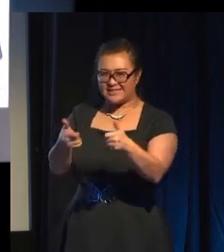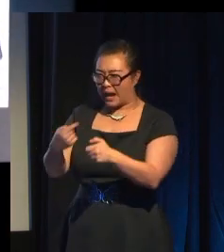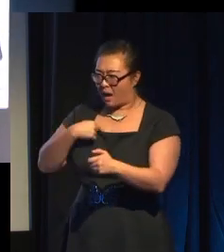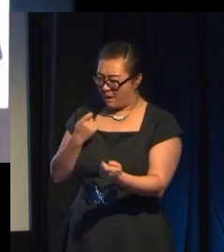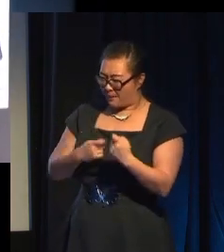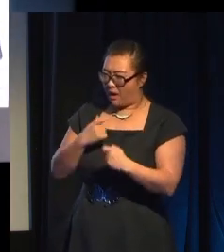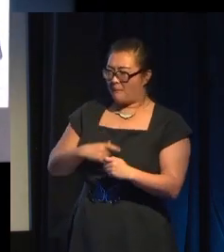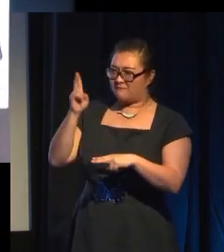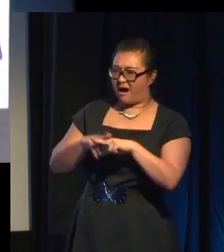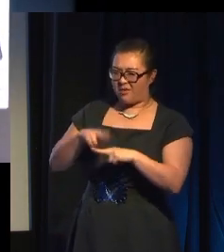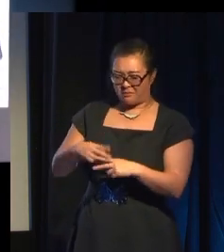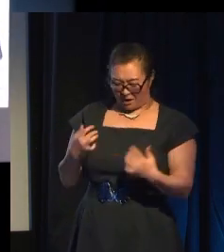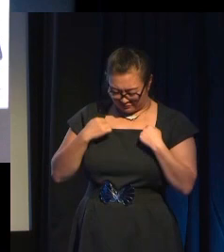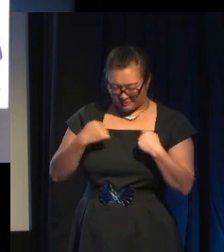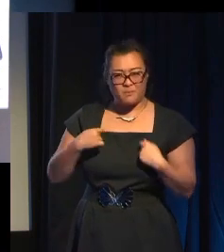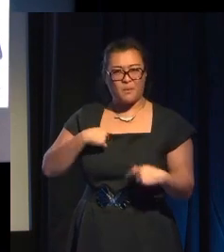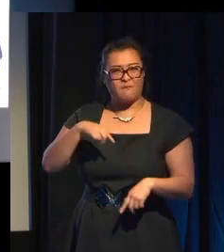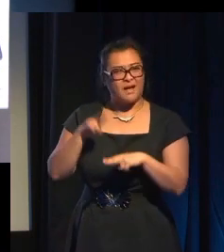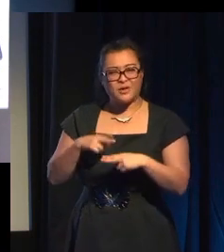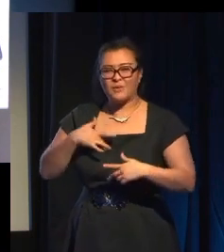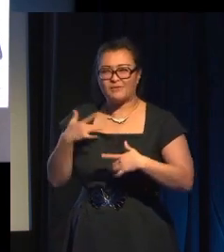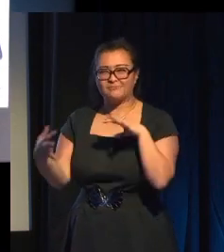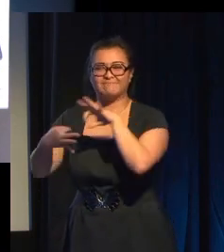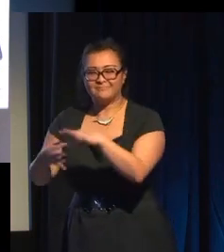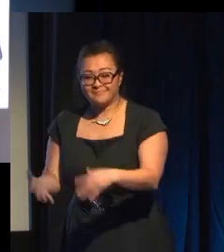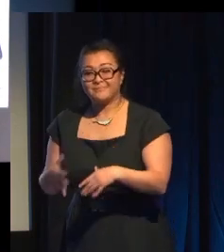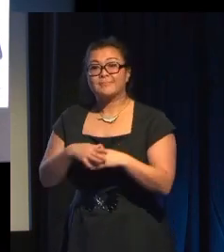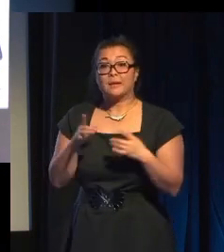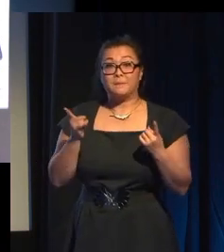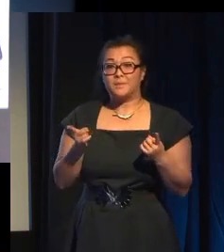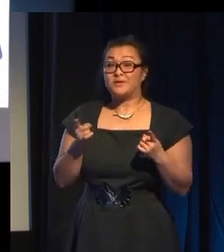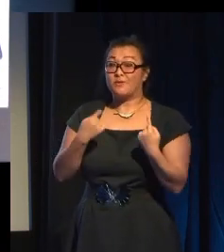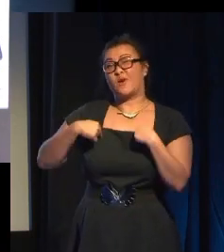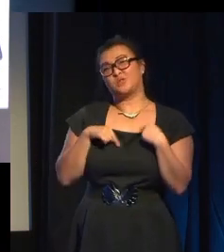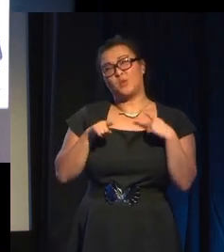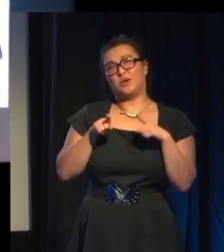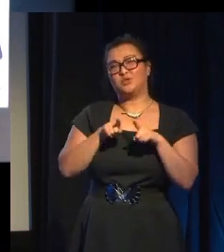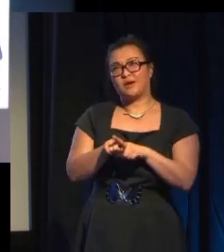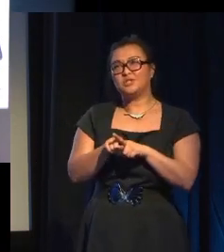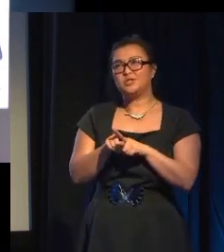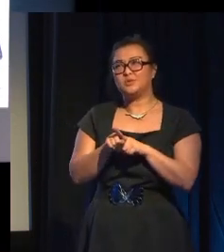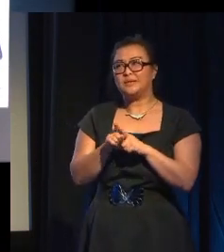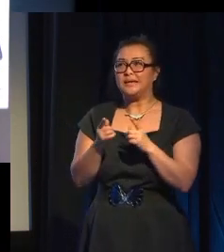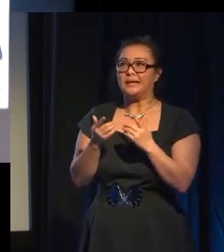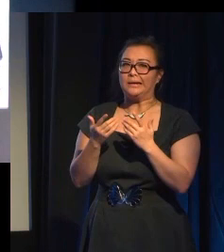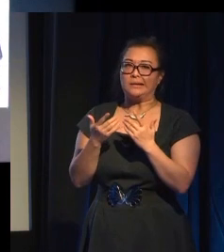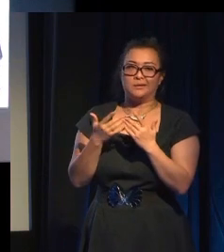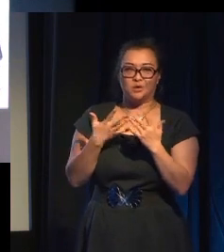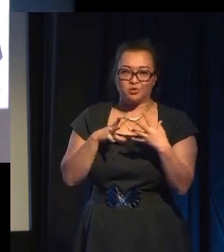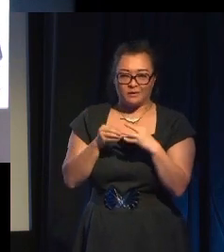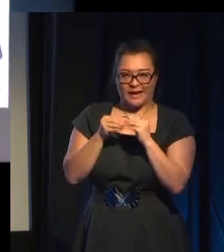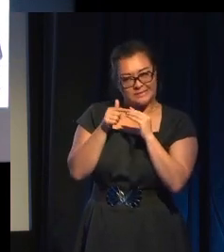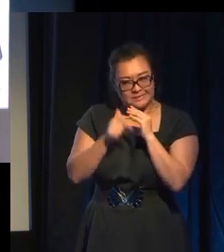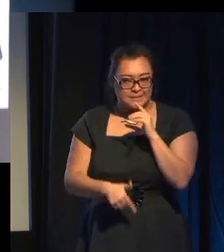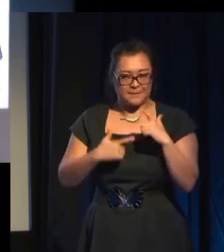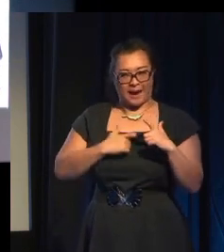Yeah. To be honest, we tried to be a bit more well-rounded and astrologaster, but, you know, like, what's the problem? I mean, the